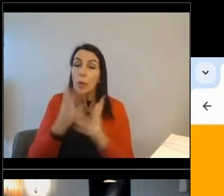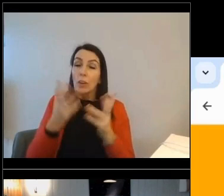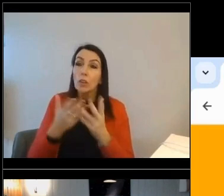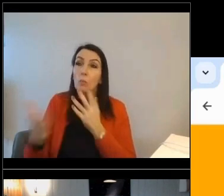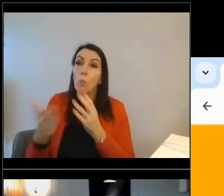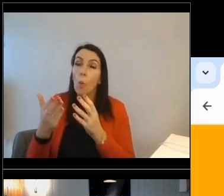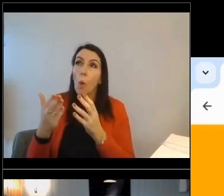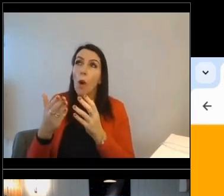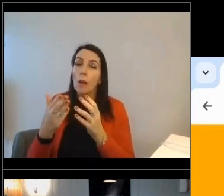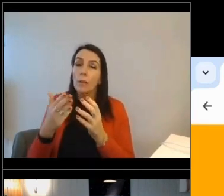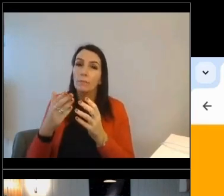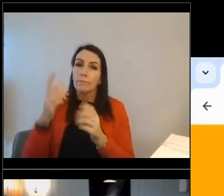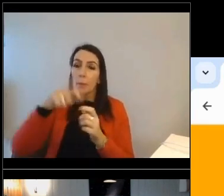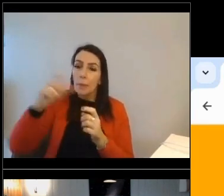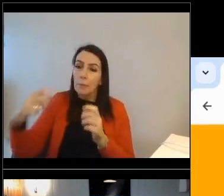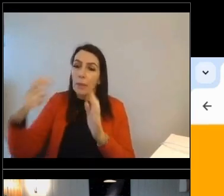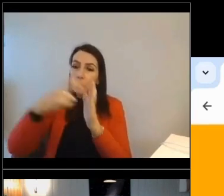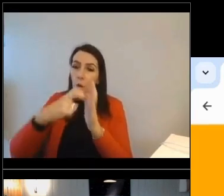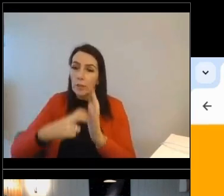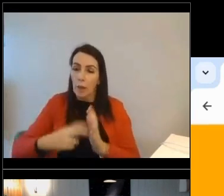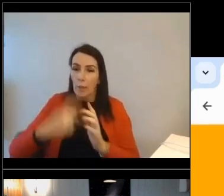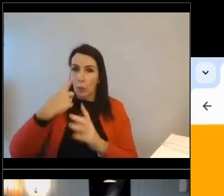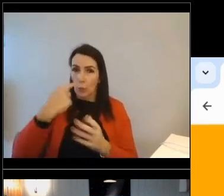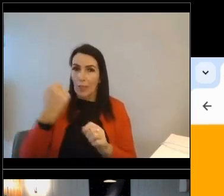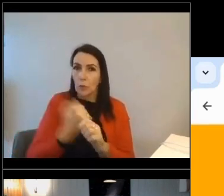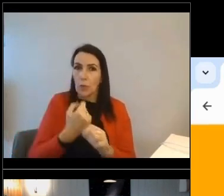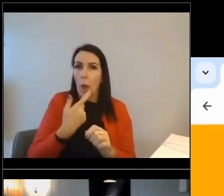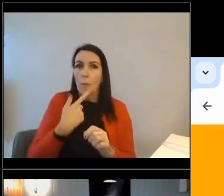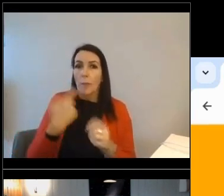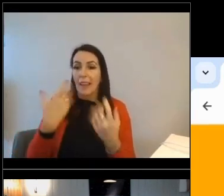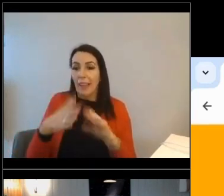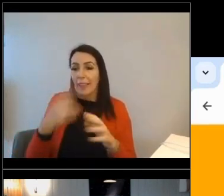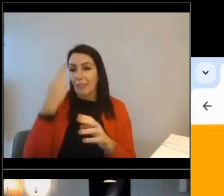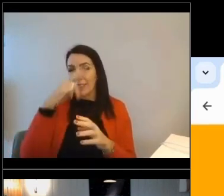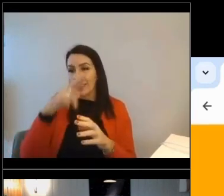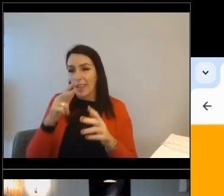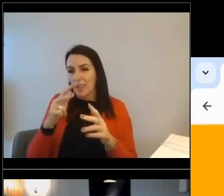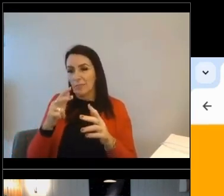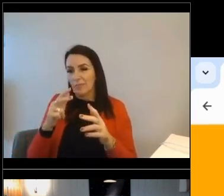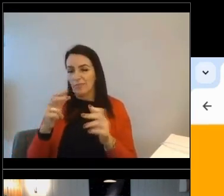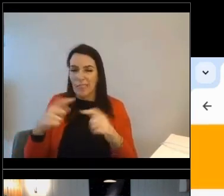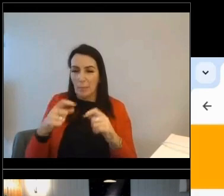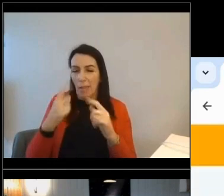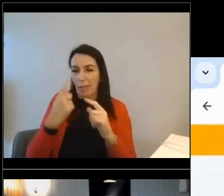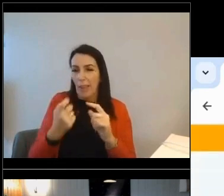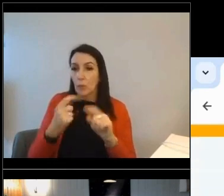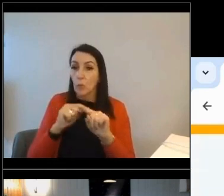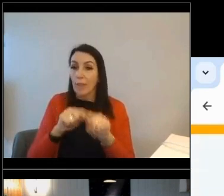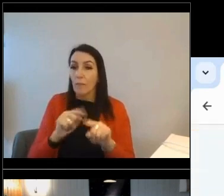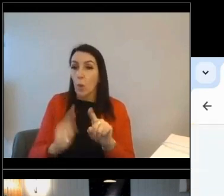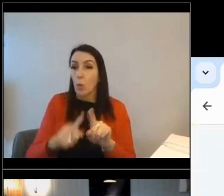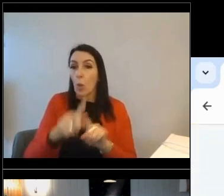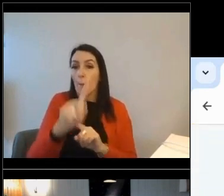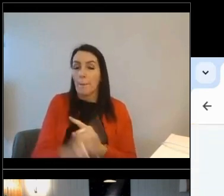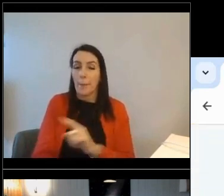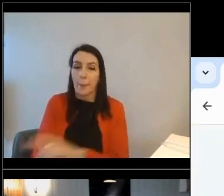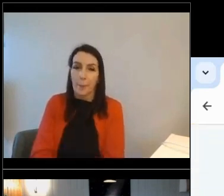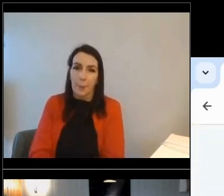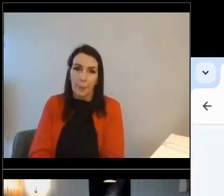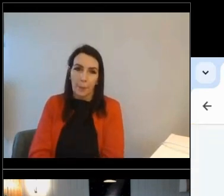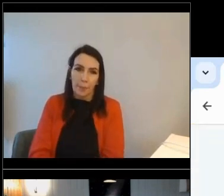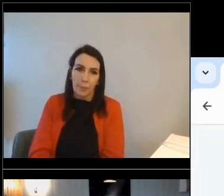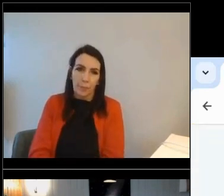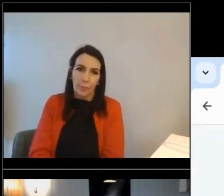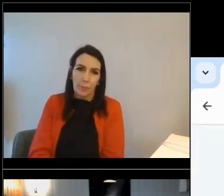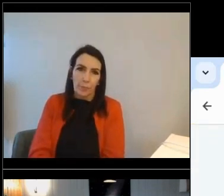the registration page enables people to leave their details behind and then obviously you just follow them up in terms of the following activity